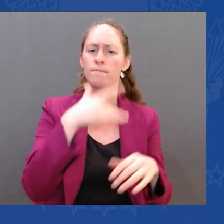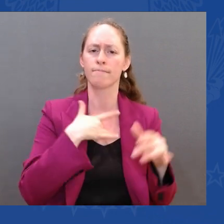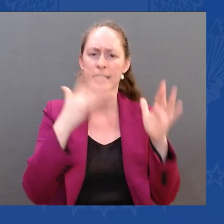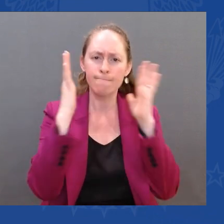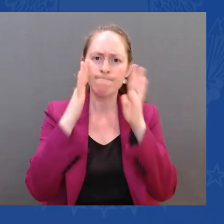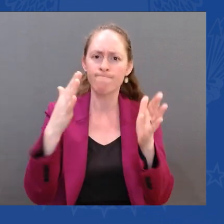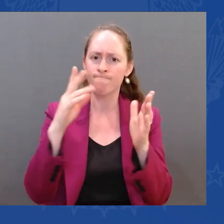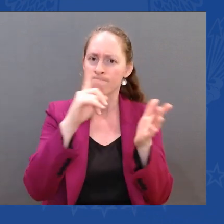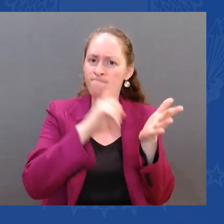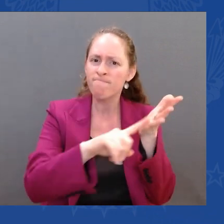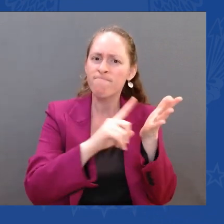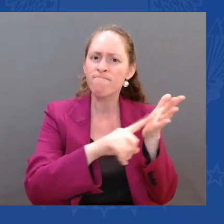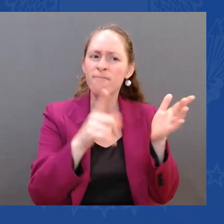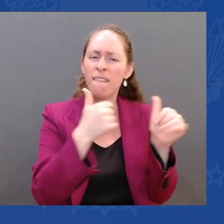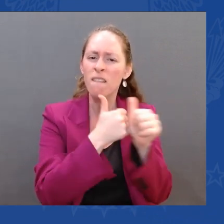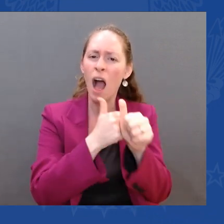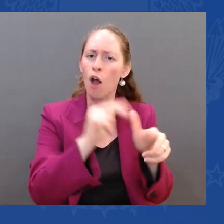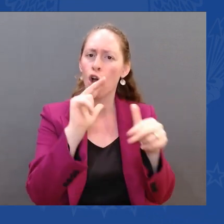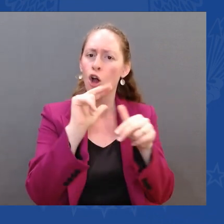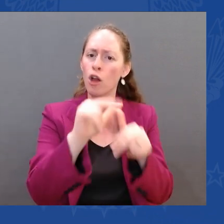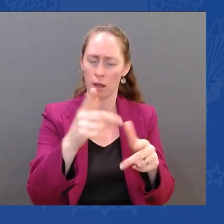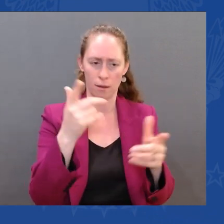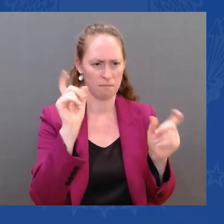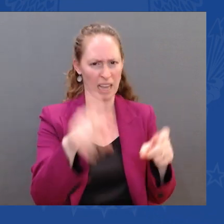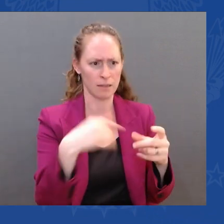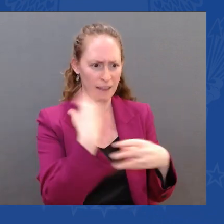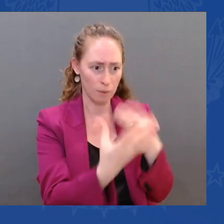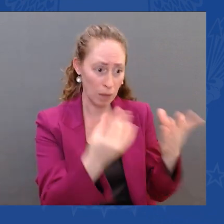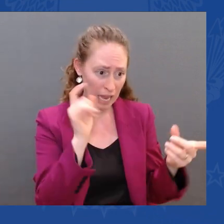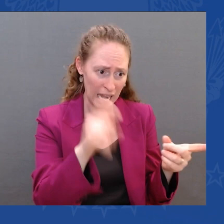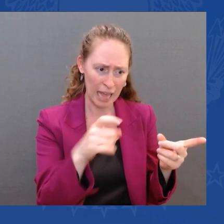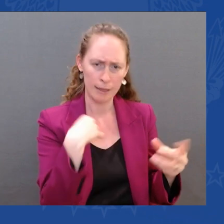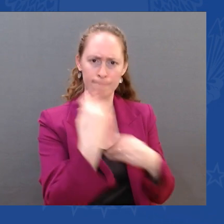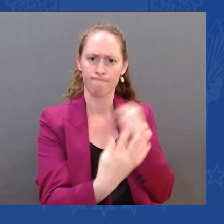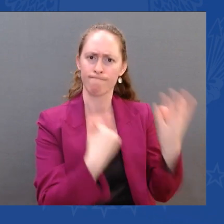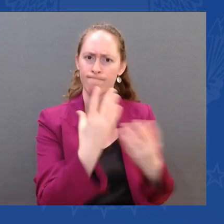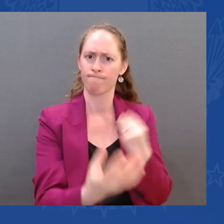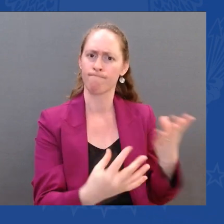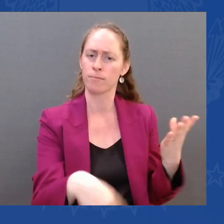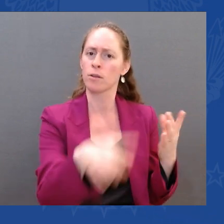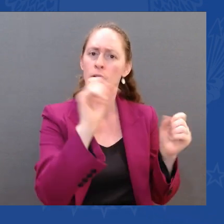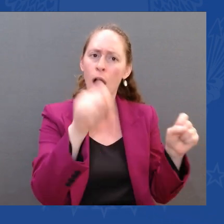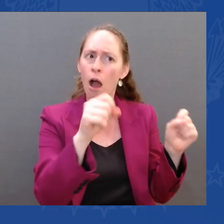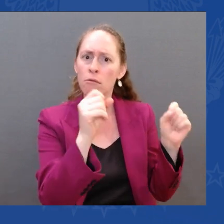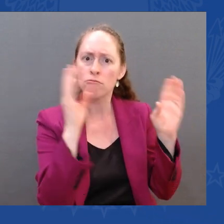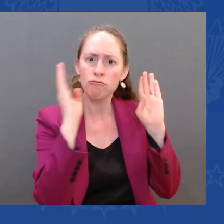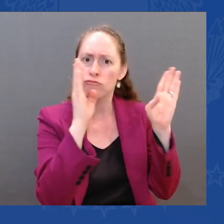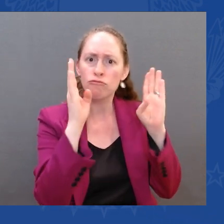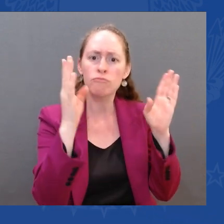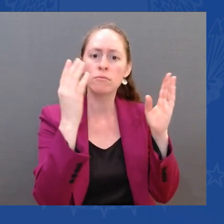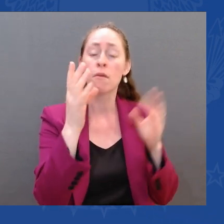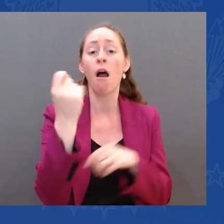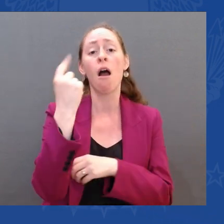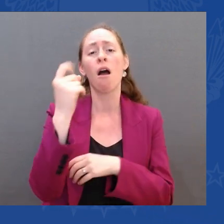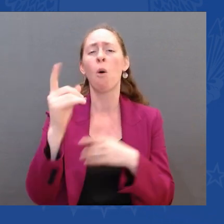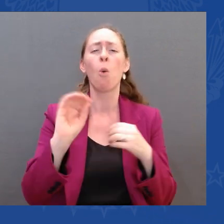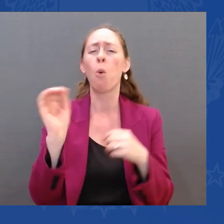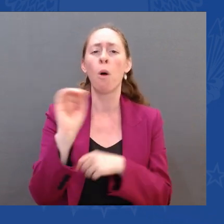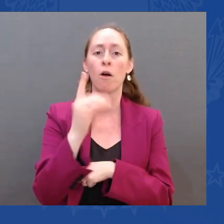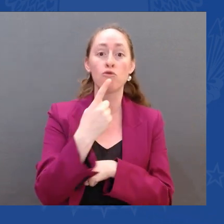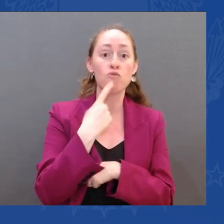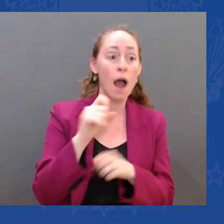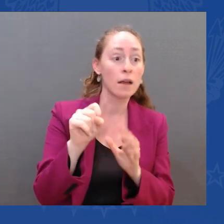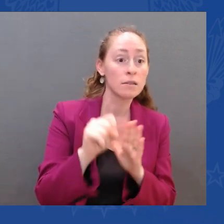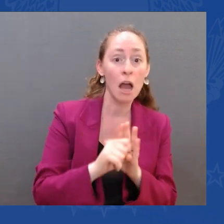— it isn't about red states and blue states. It's about helping communities prepare, having their back when the hurricane strikes,